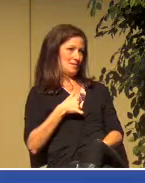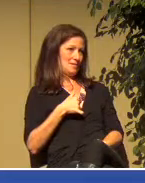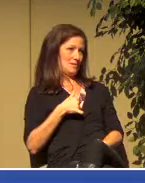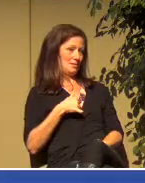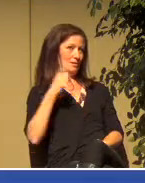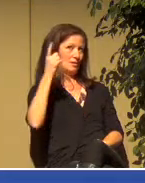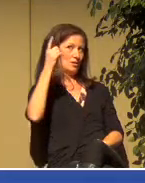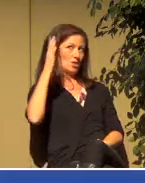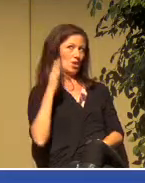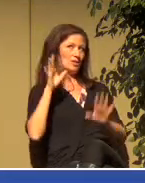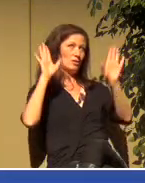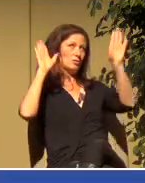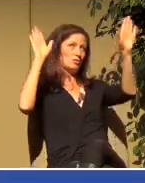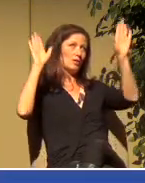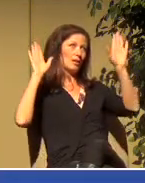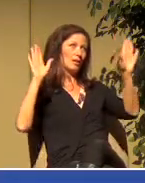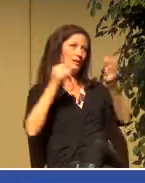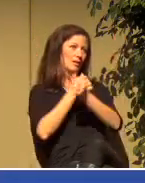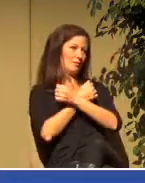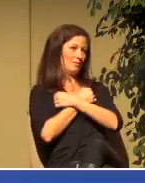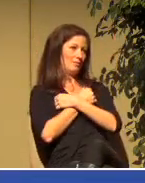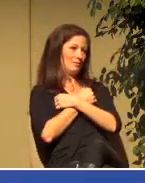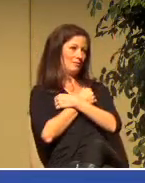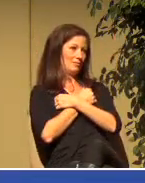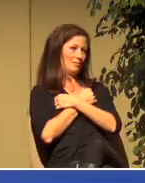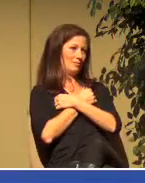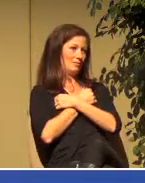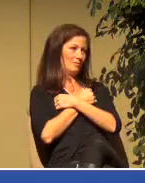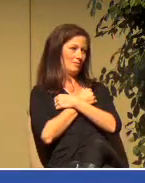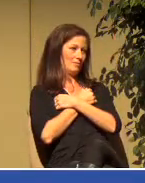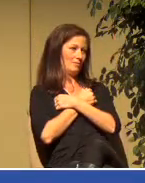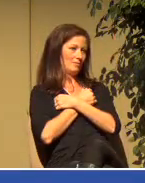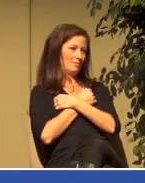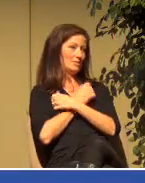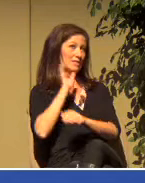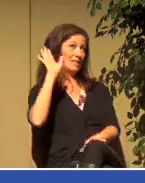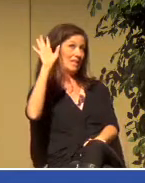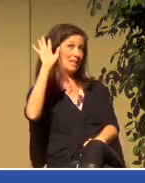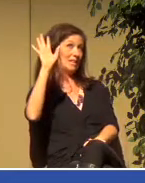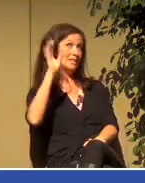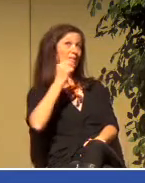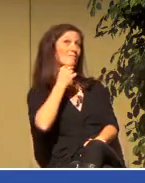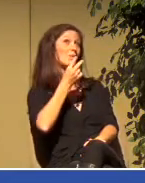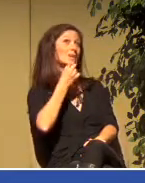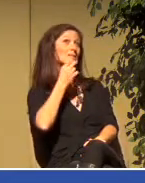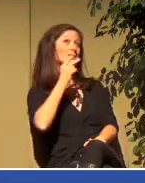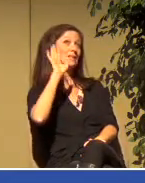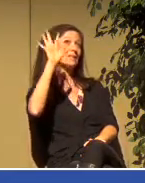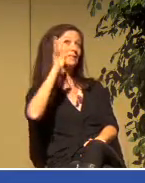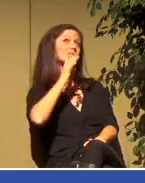of God it is my voice from heaven